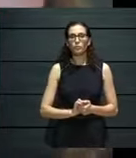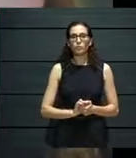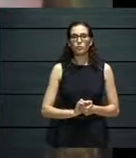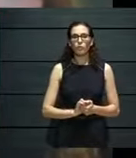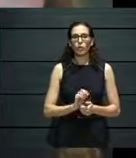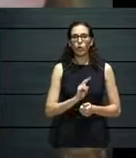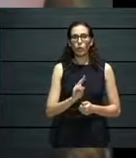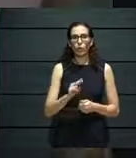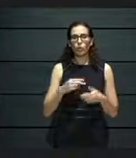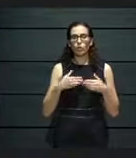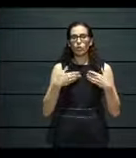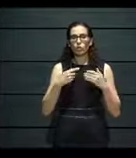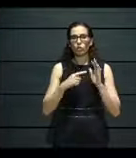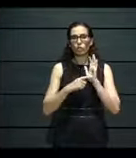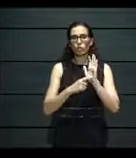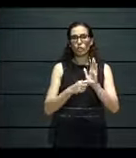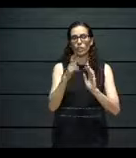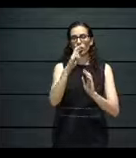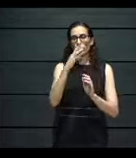results we had.